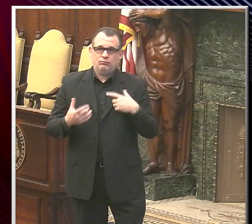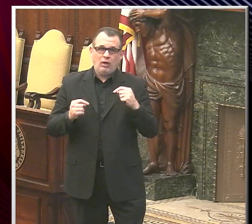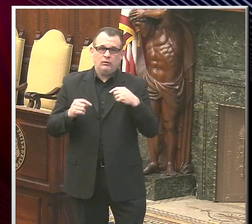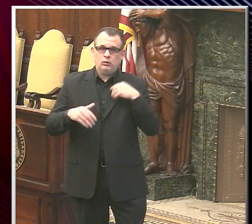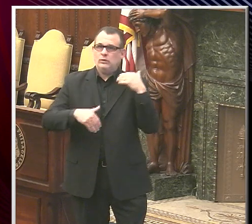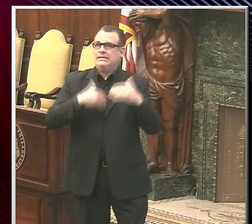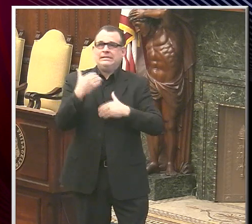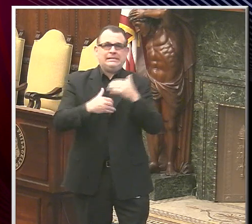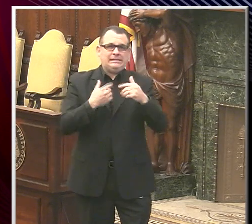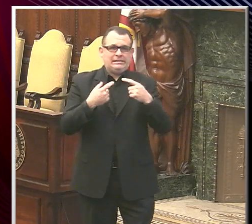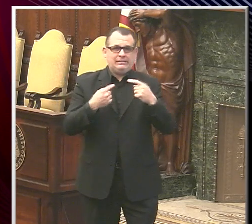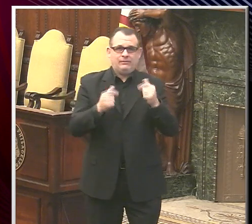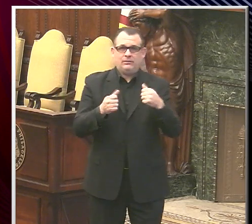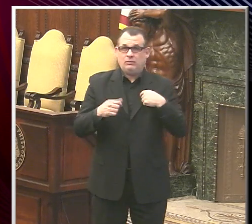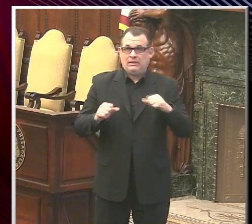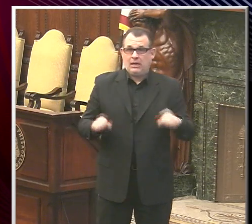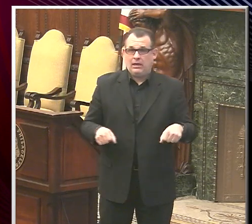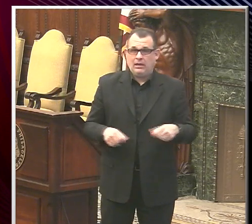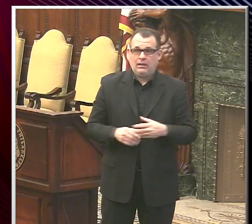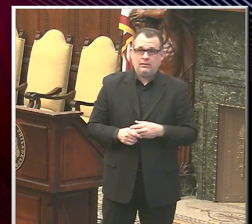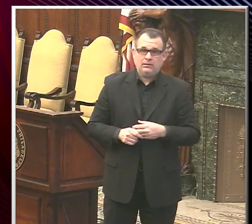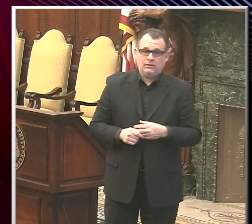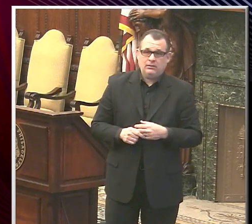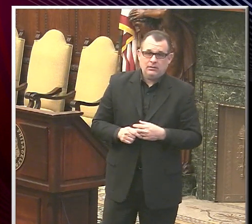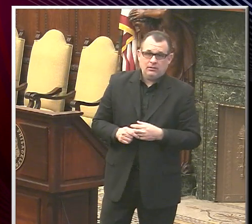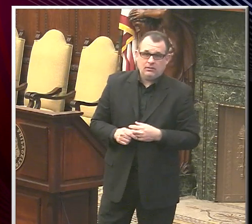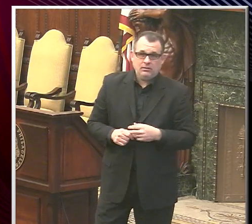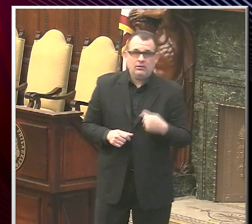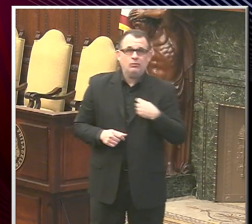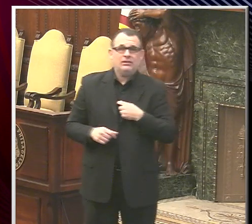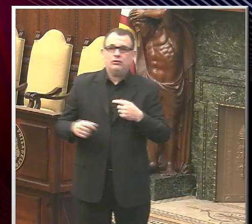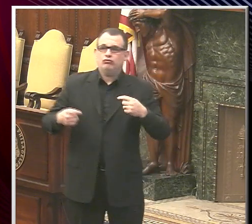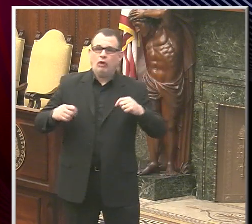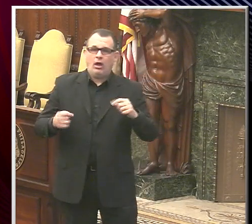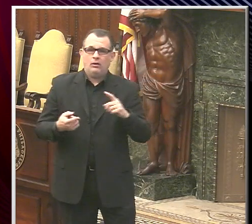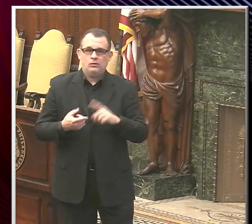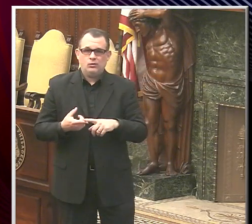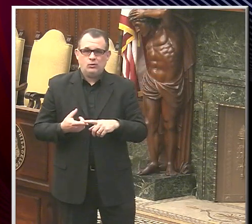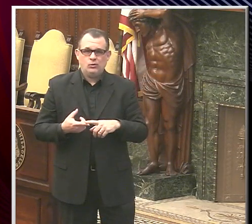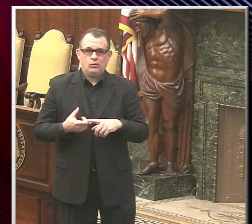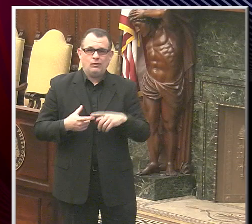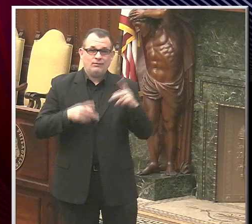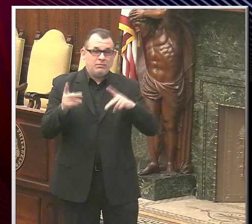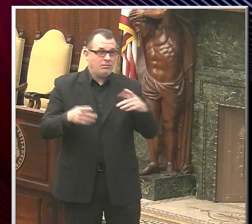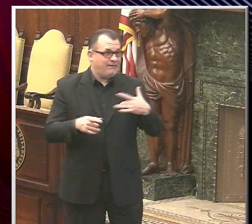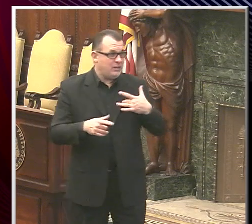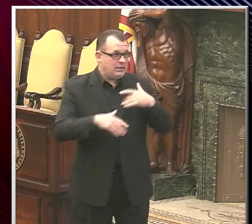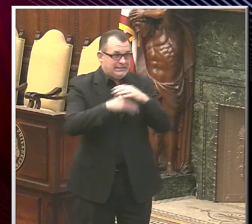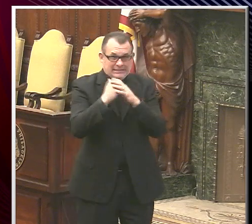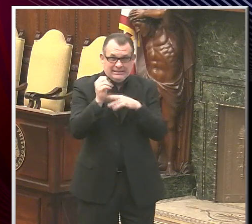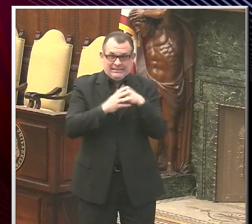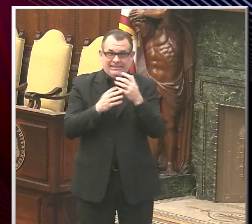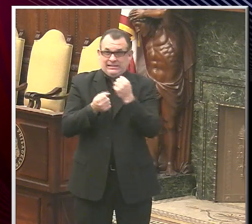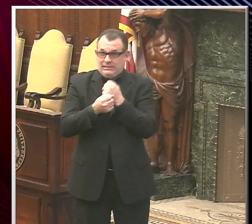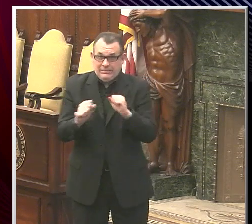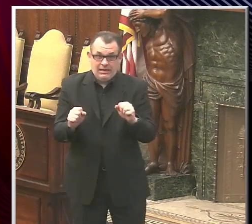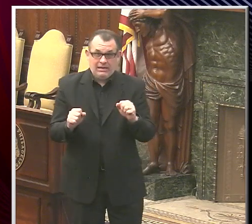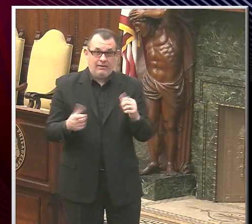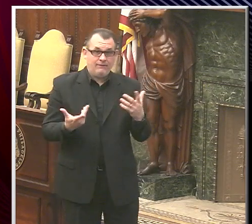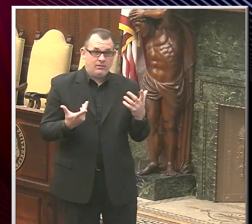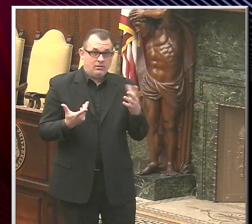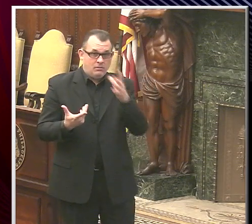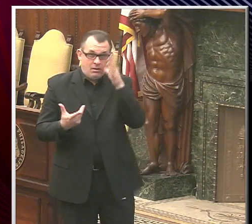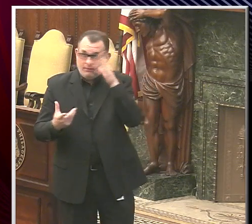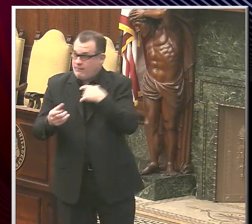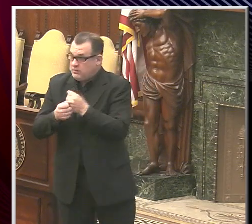what I'm saying is we're trying to get people in a position where they feel safe, where parents feel safe, about their kids, and where kids can get back